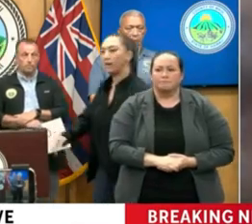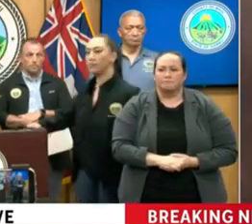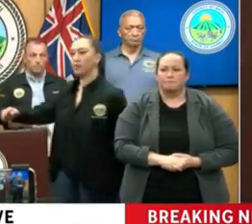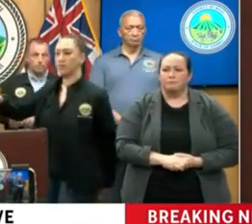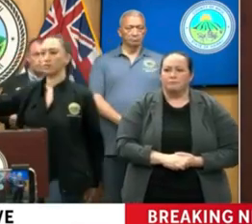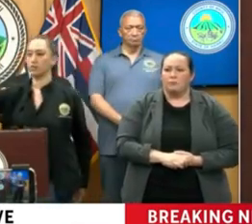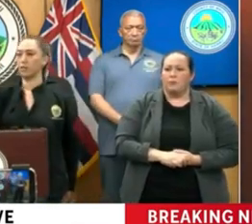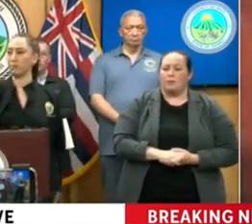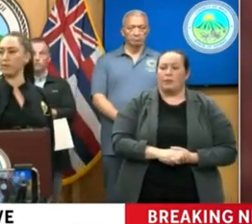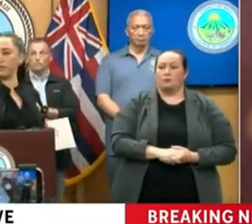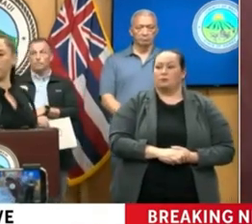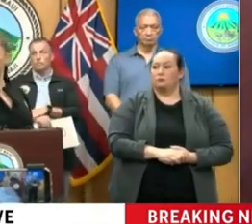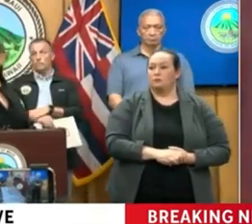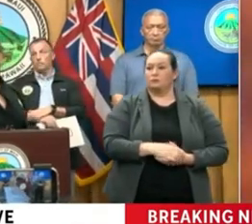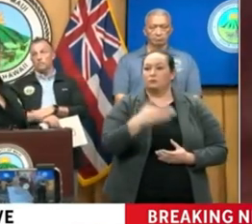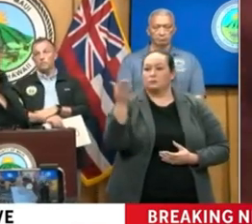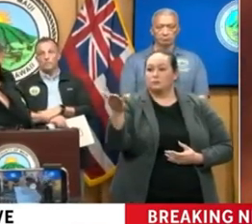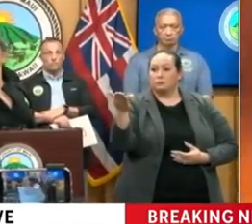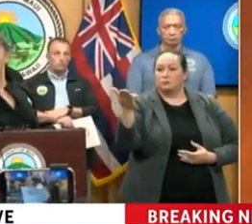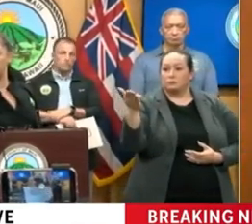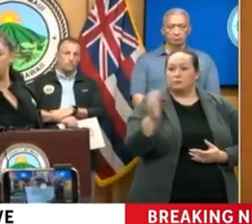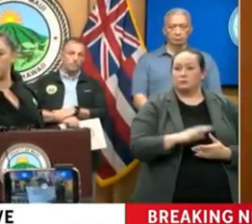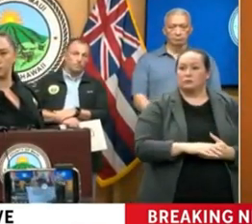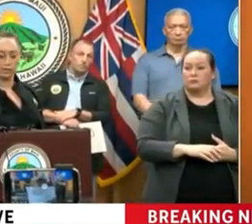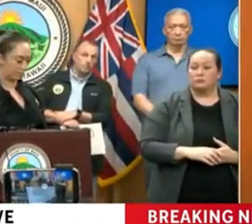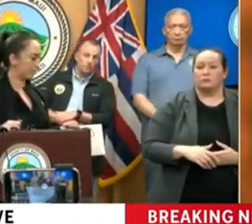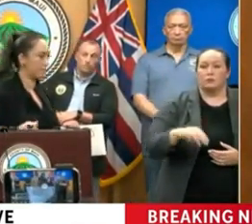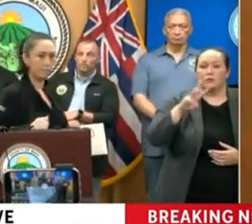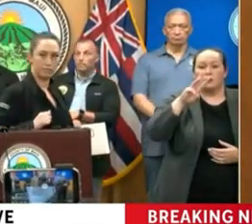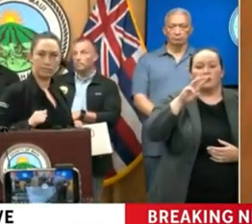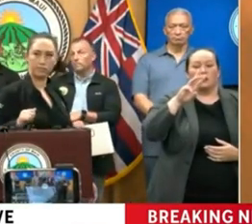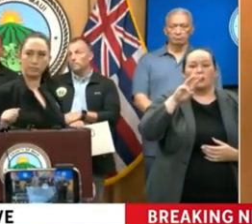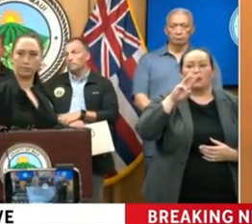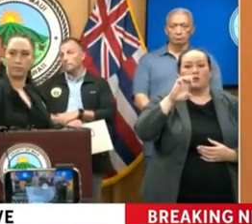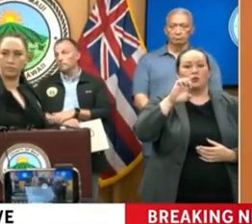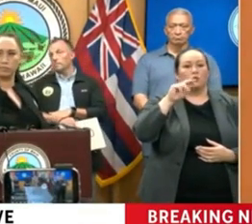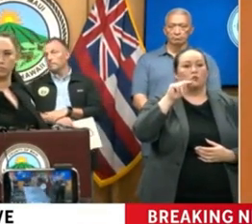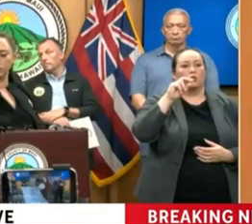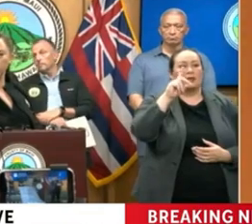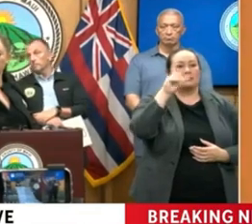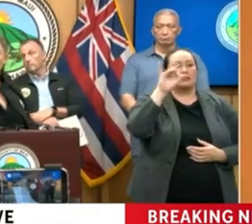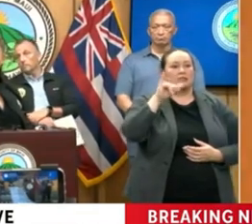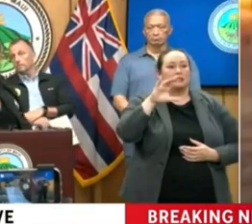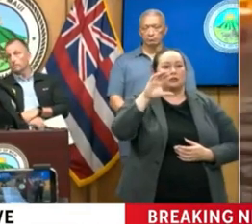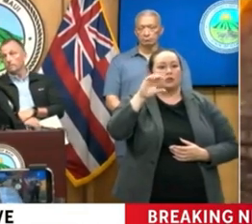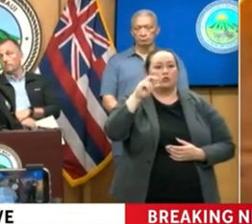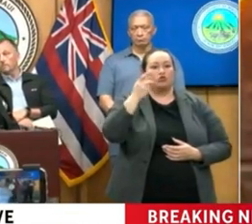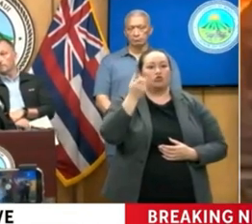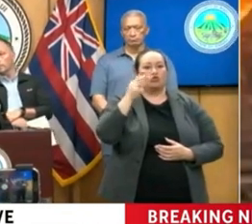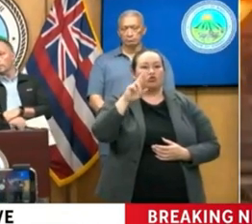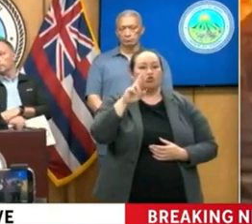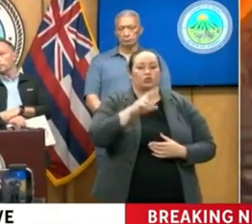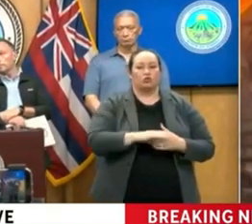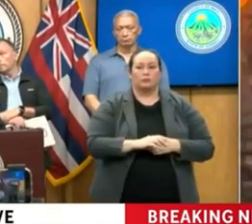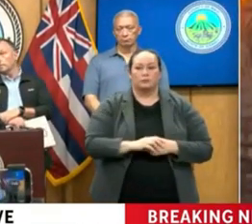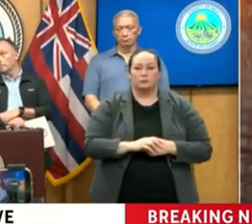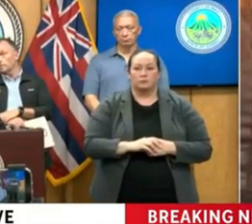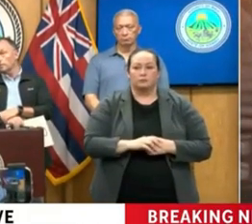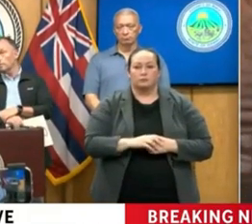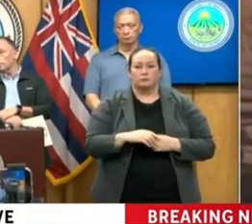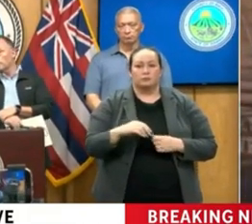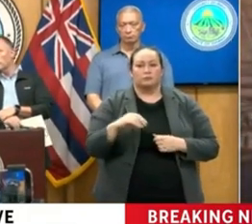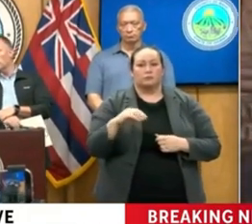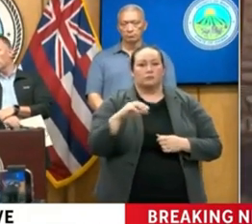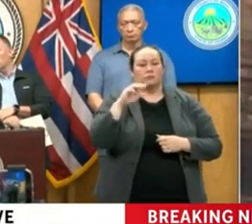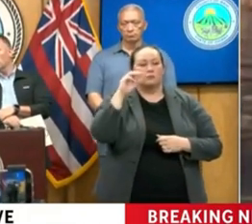I am going to jump here. Wendy Osher, Pacific Media Group in Maui Now. I'm just wondering if you could, I know you